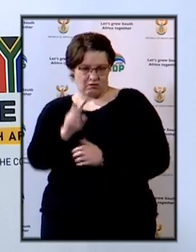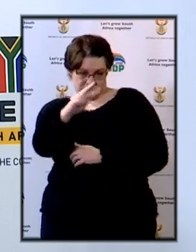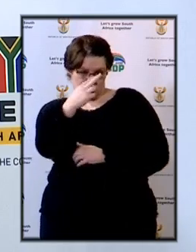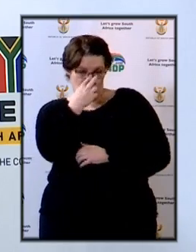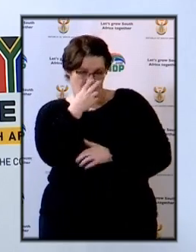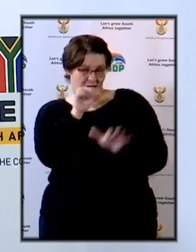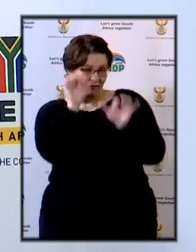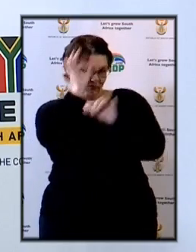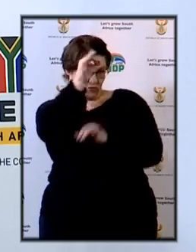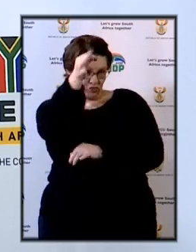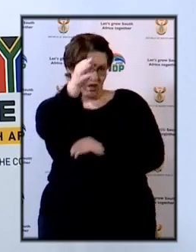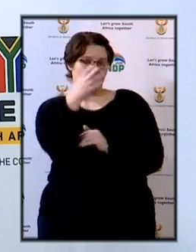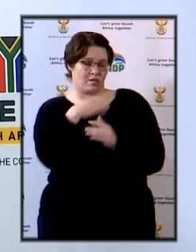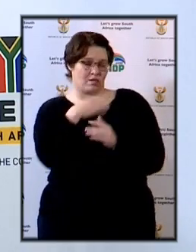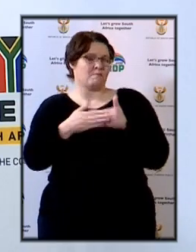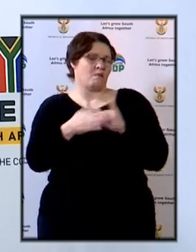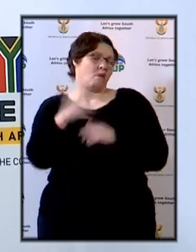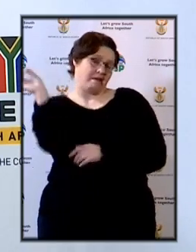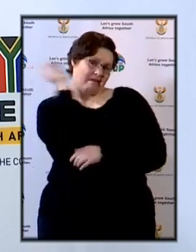space.